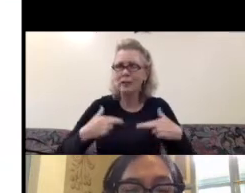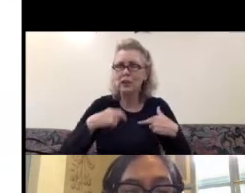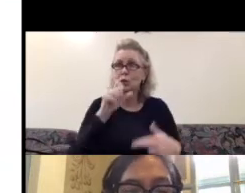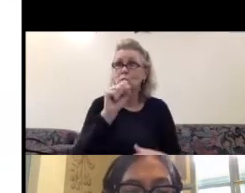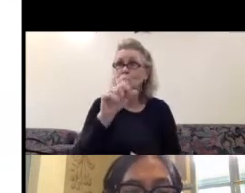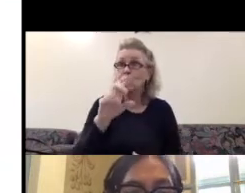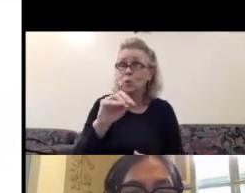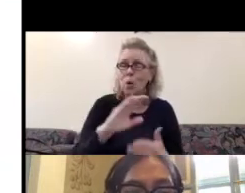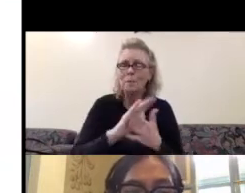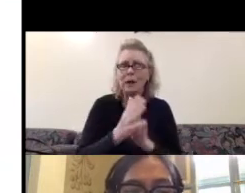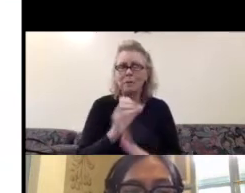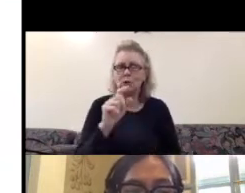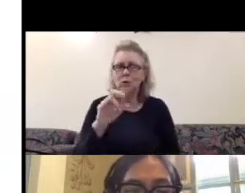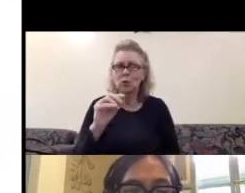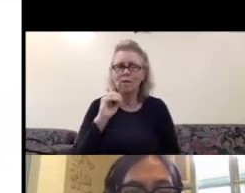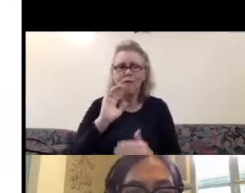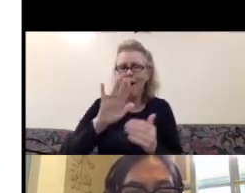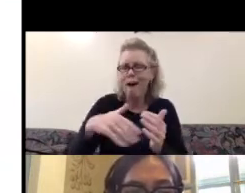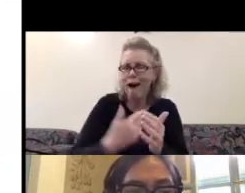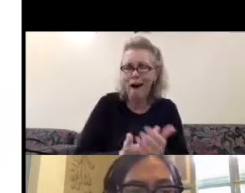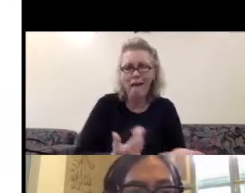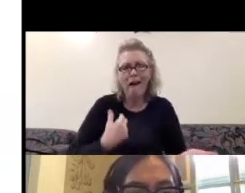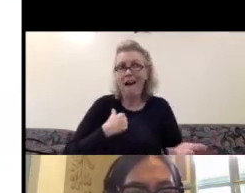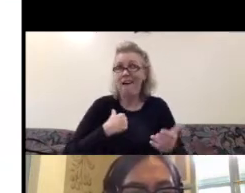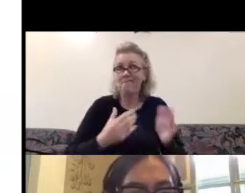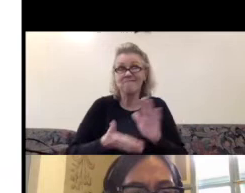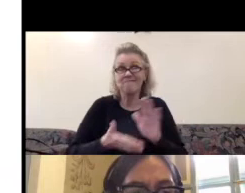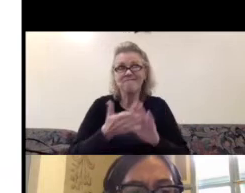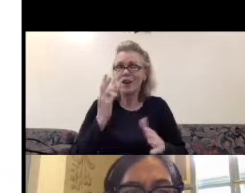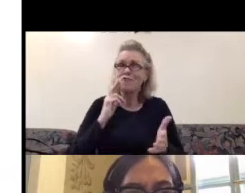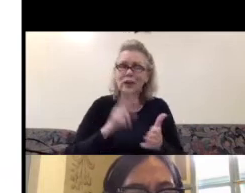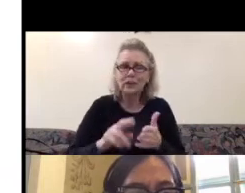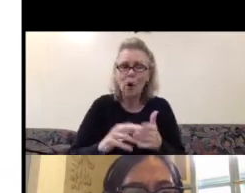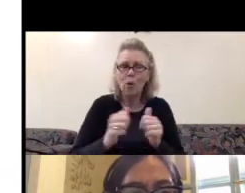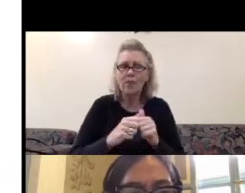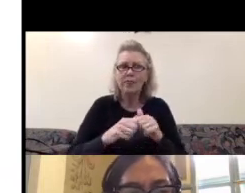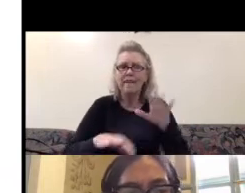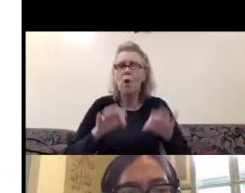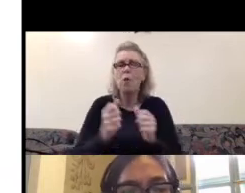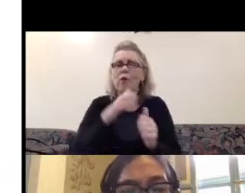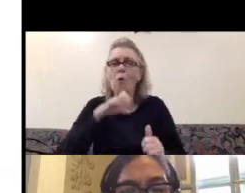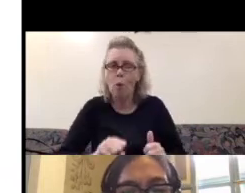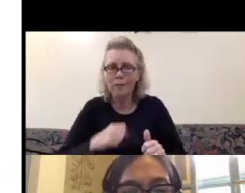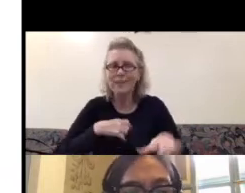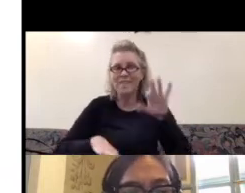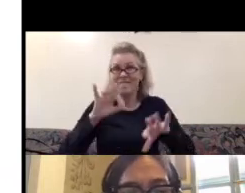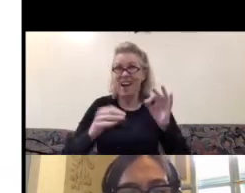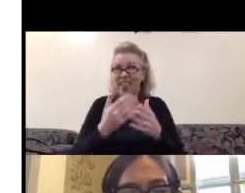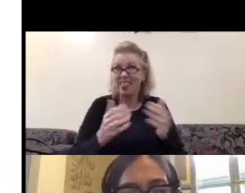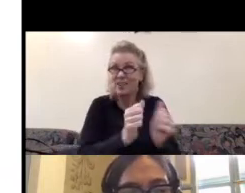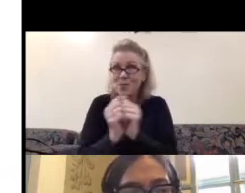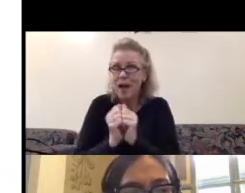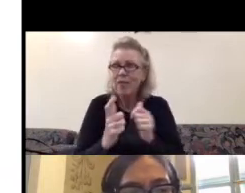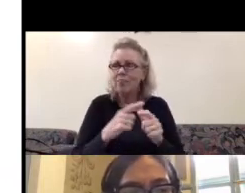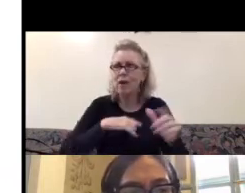of all. I conducted the research, we found things together, make sketches, models and plans, and then we all traveled to